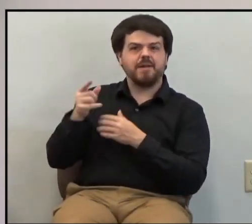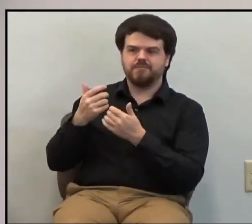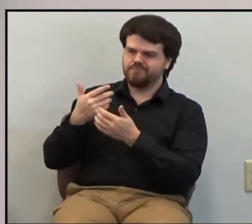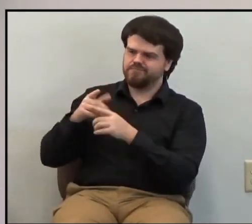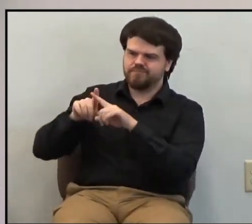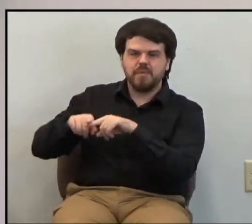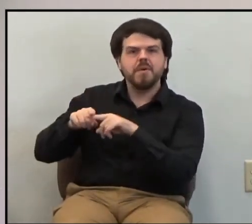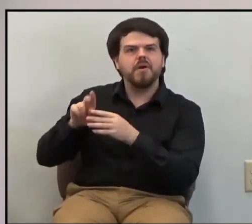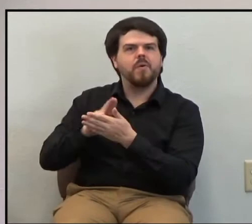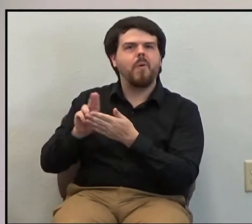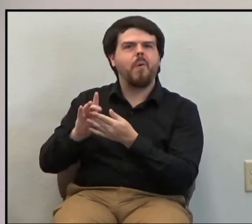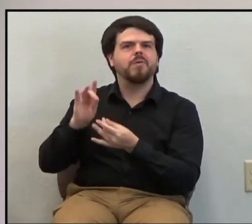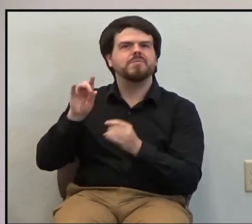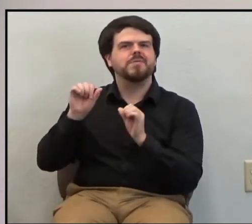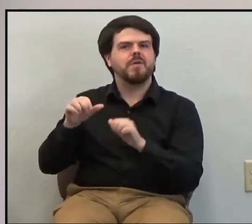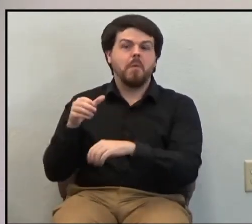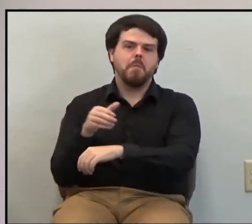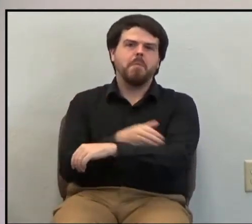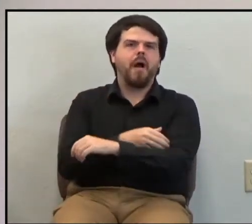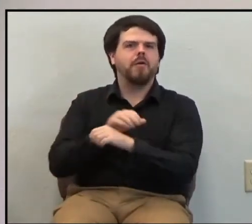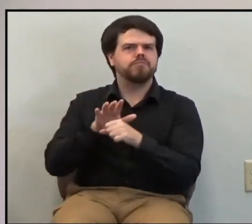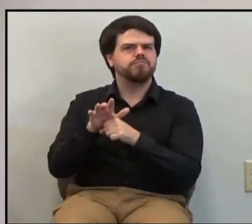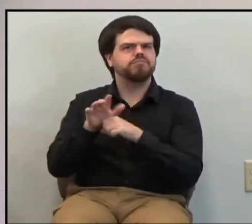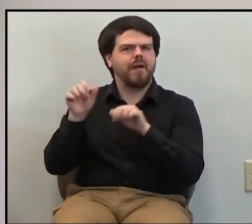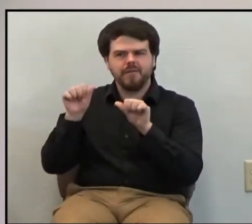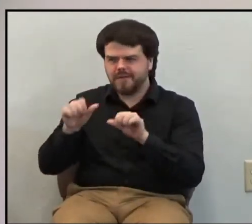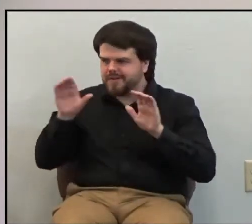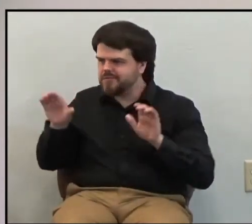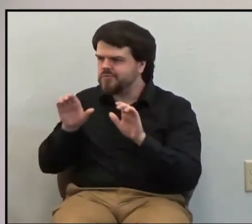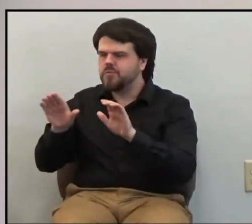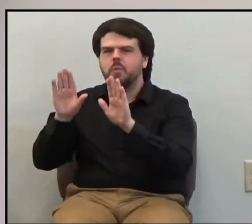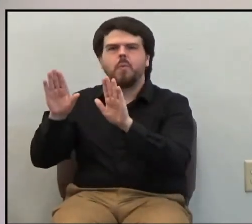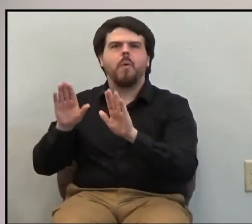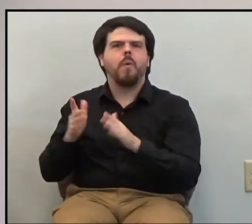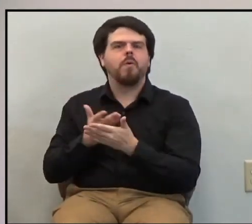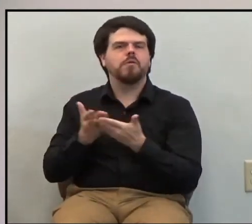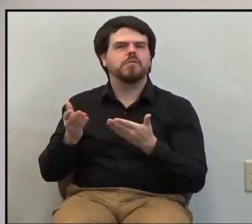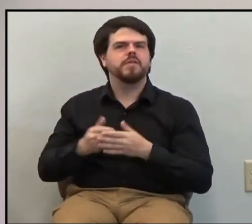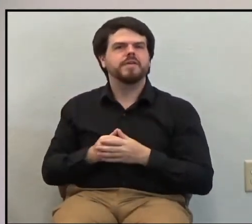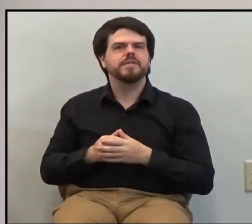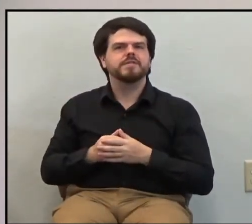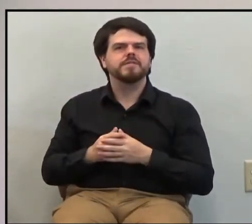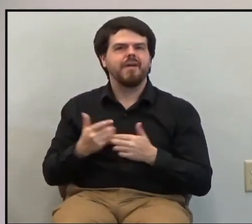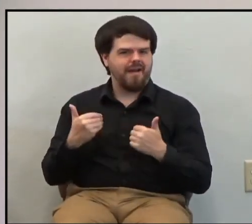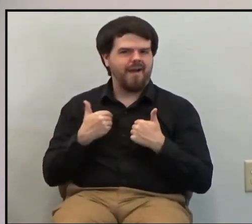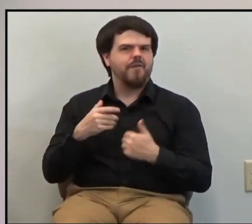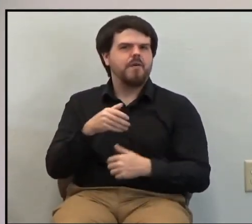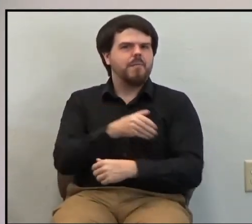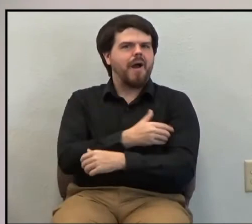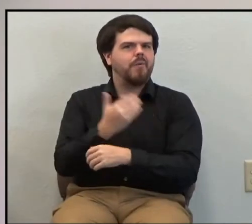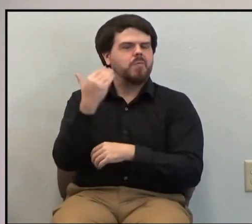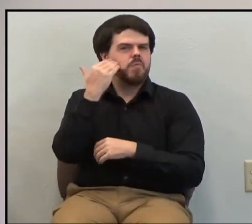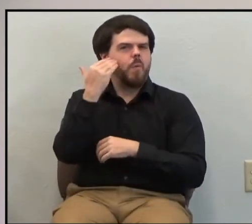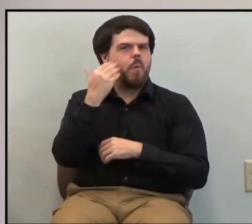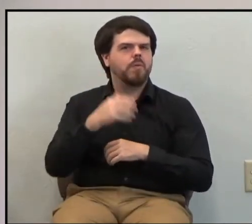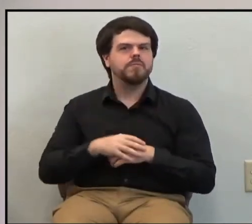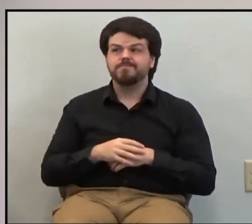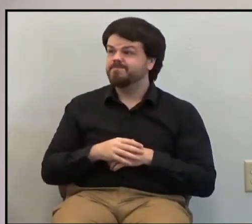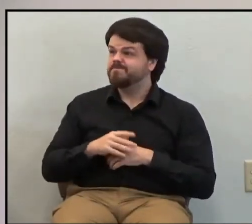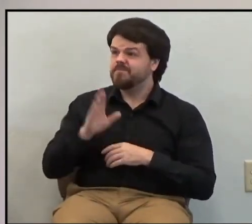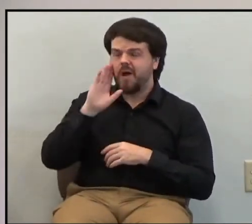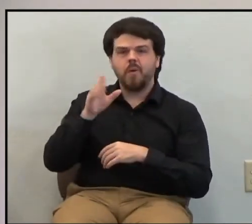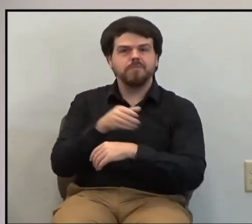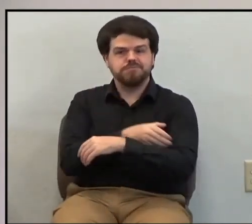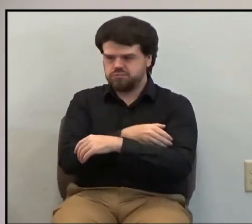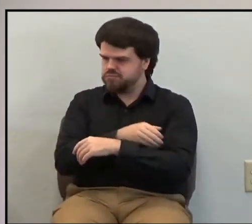could do great things because he had the Holy Spirit in him, he had that power and he said, well, I'll put it to